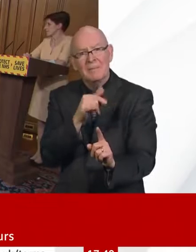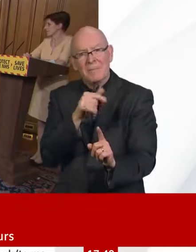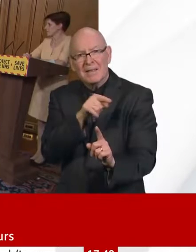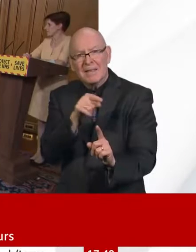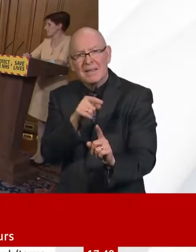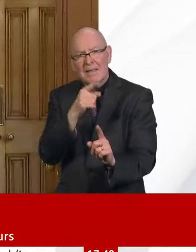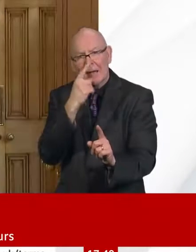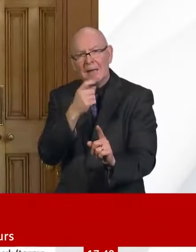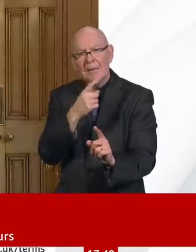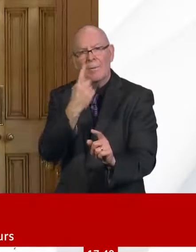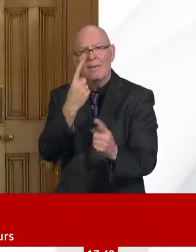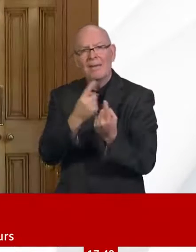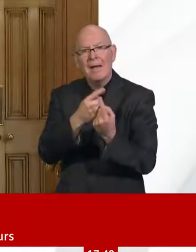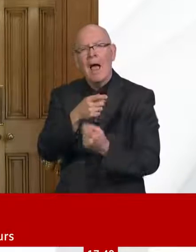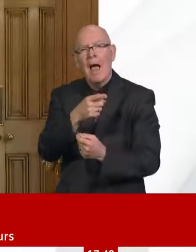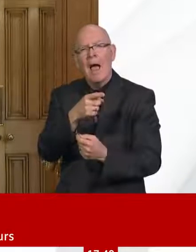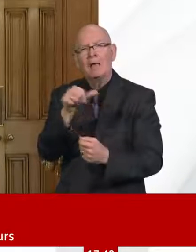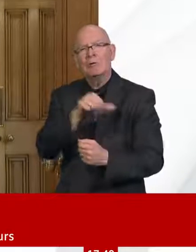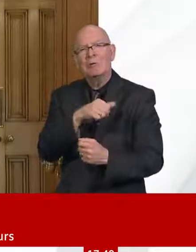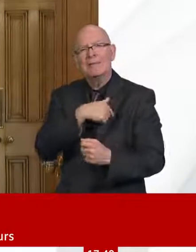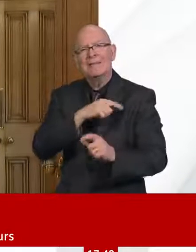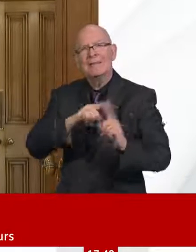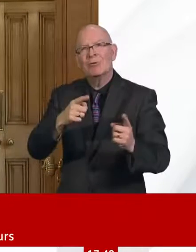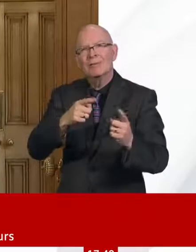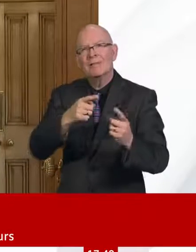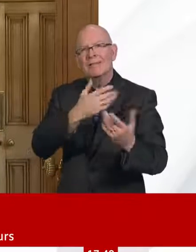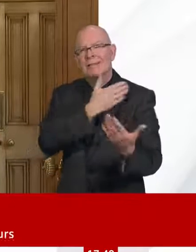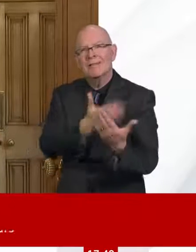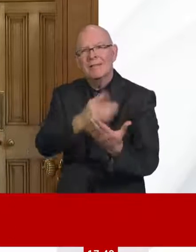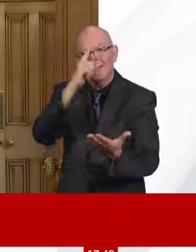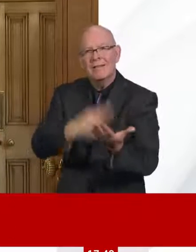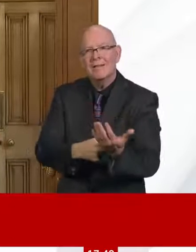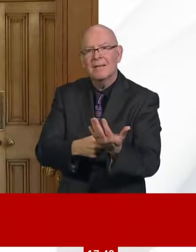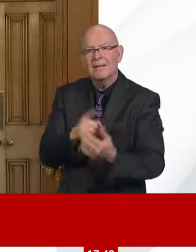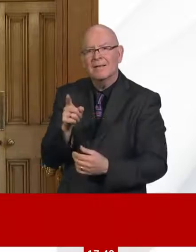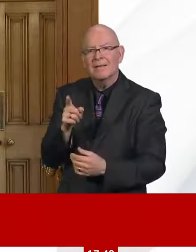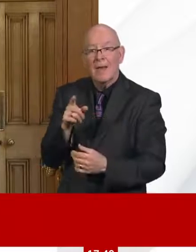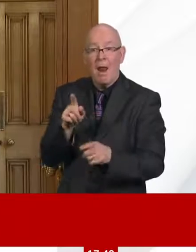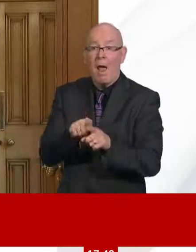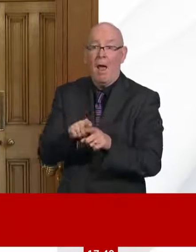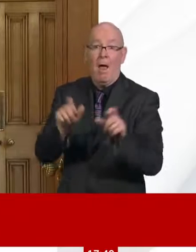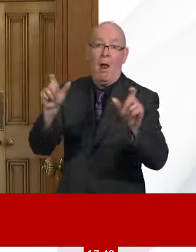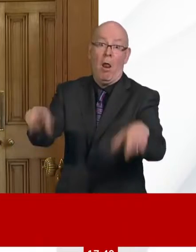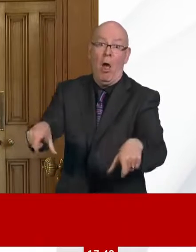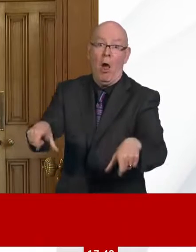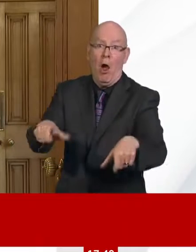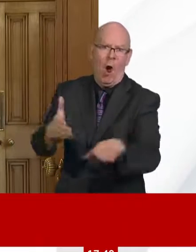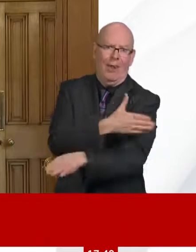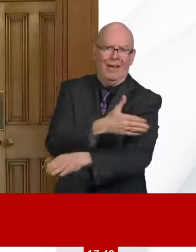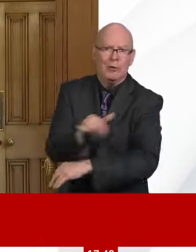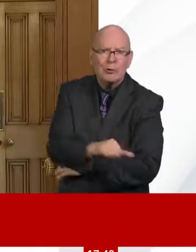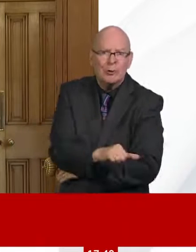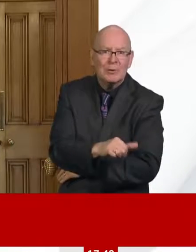Thanks, Emilio. Look, I'm just not able to talk about future tax policy here. What I would say that the economic priority now